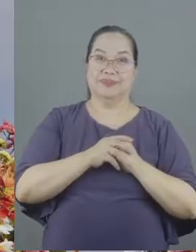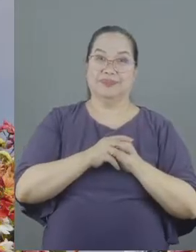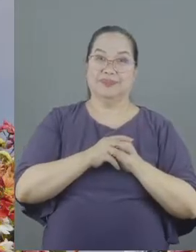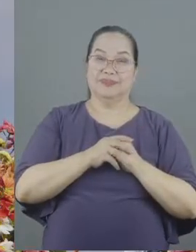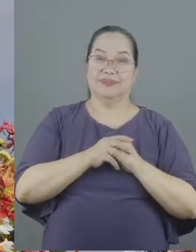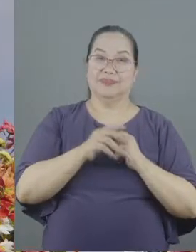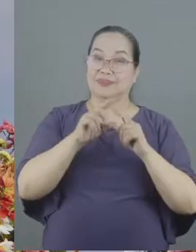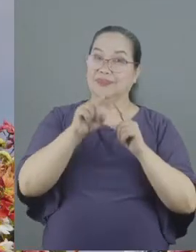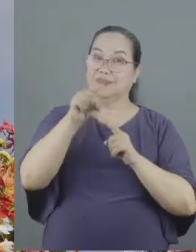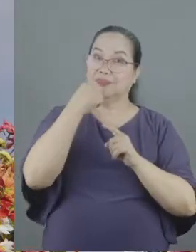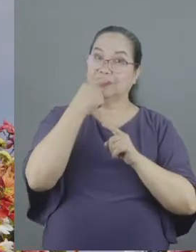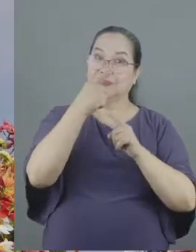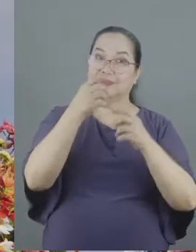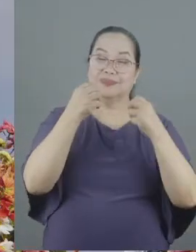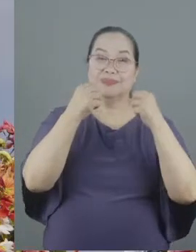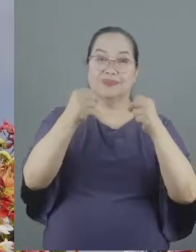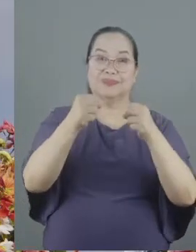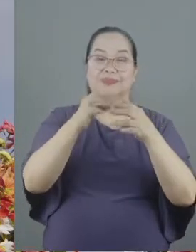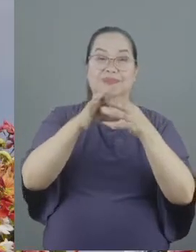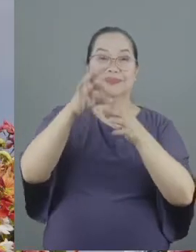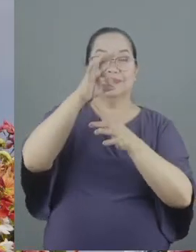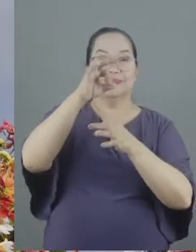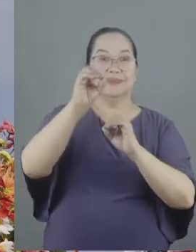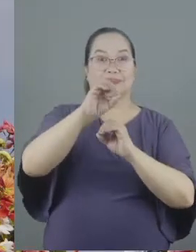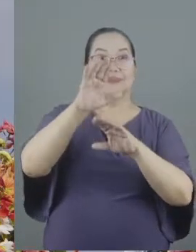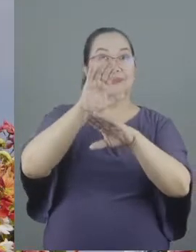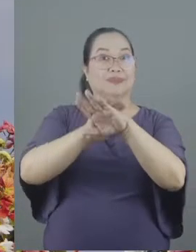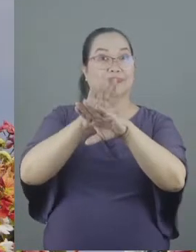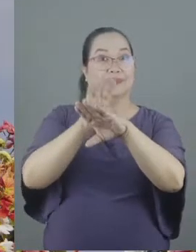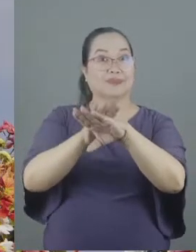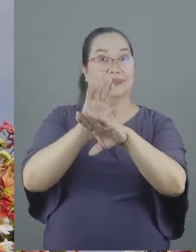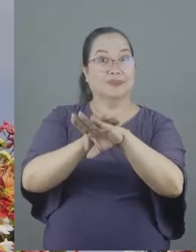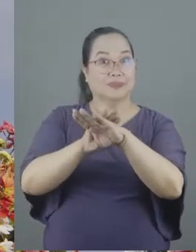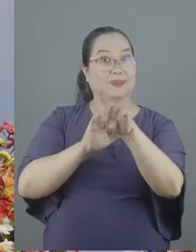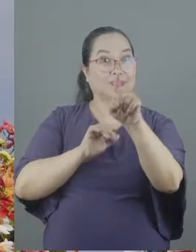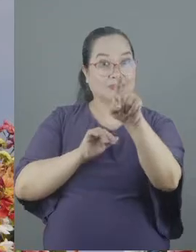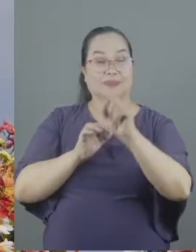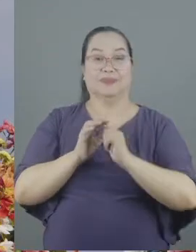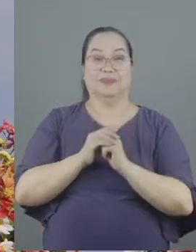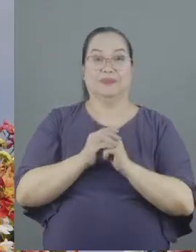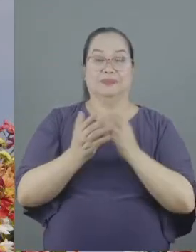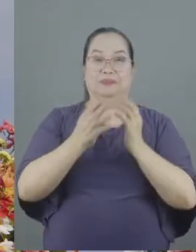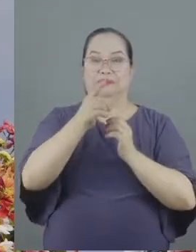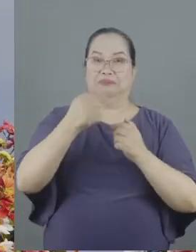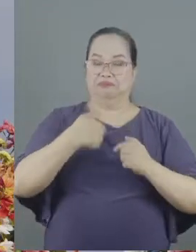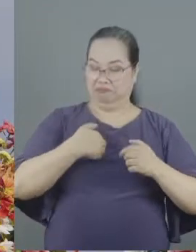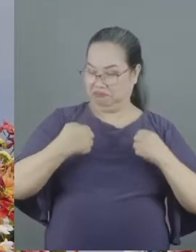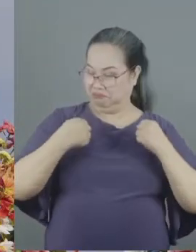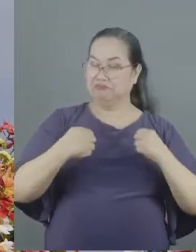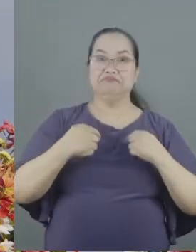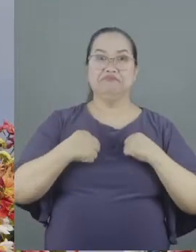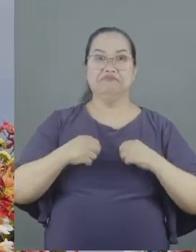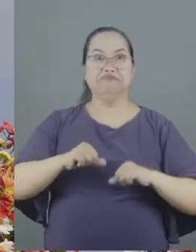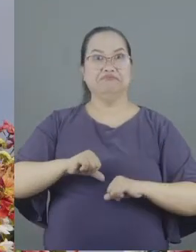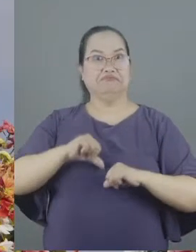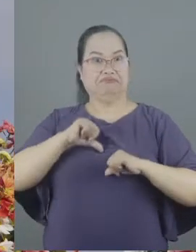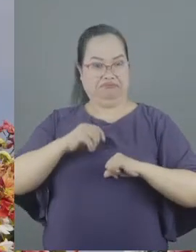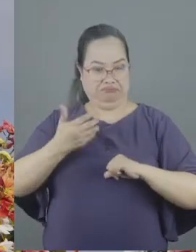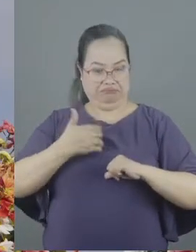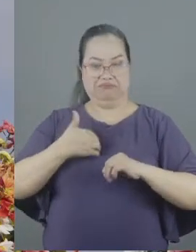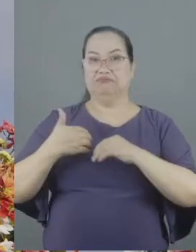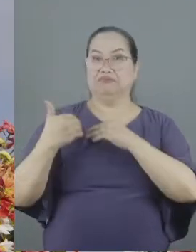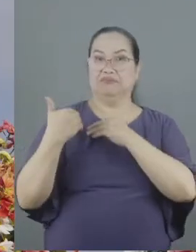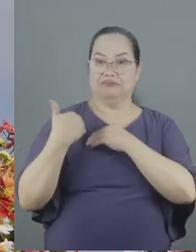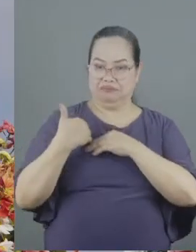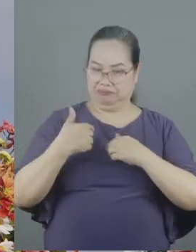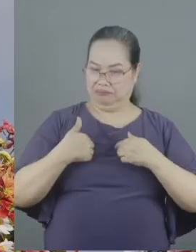but for those who are strong who are spiritual there's a warning because you might think oh I'm strong so now this is my responsibility